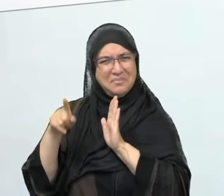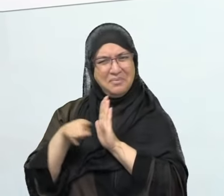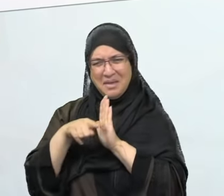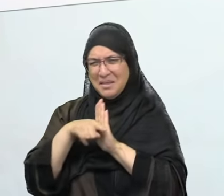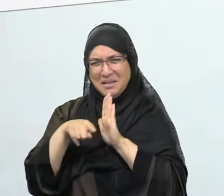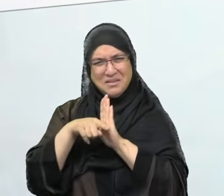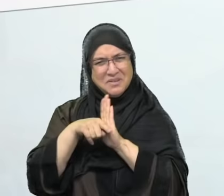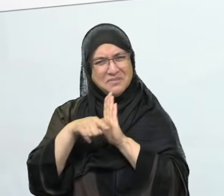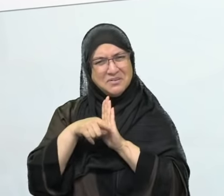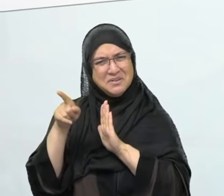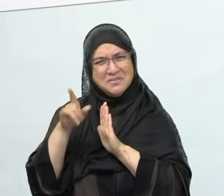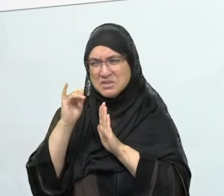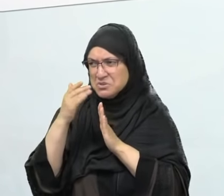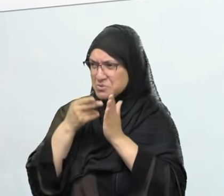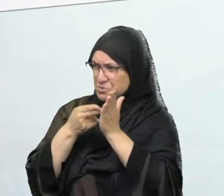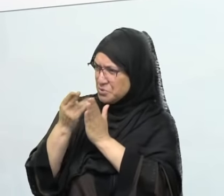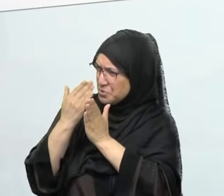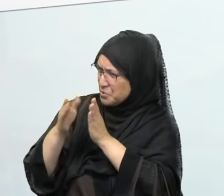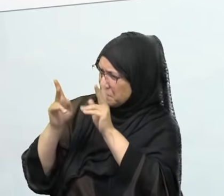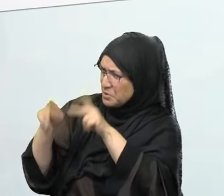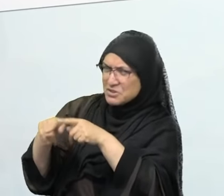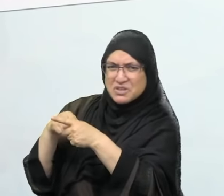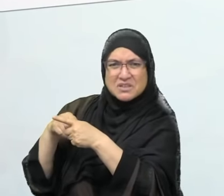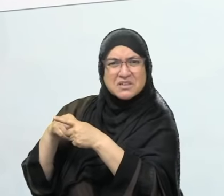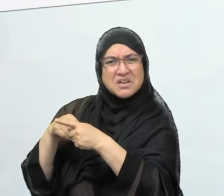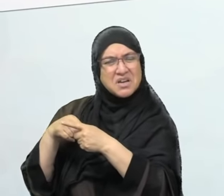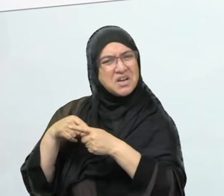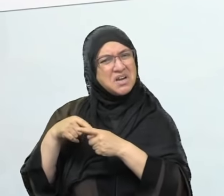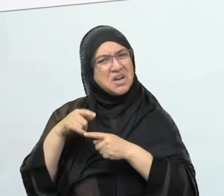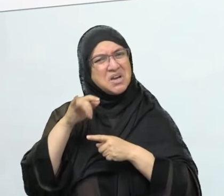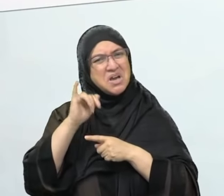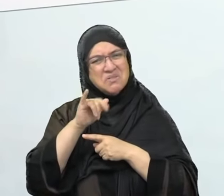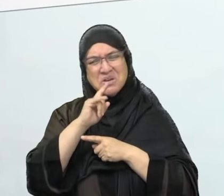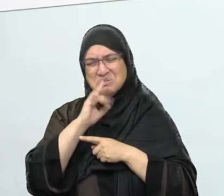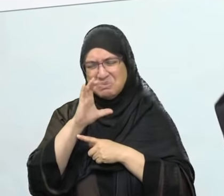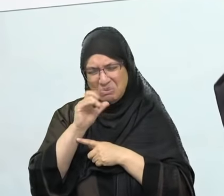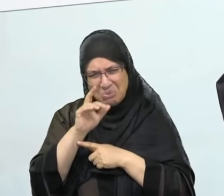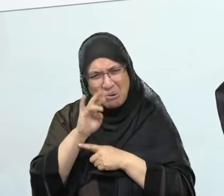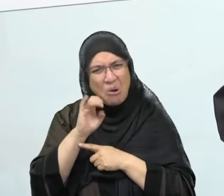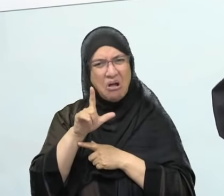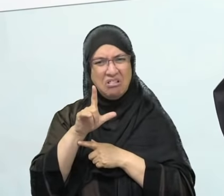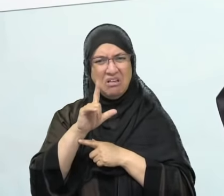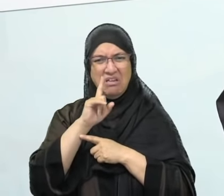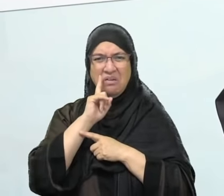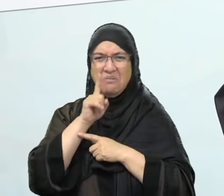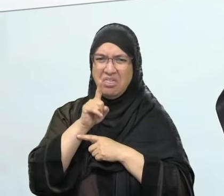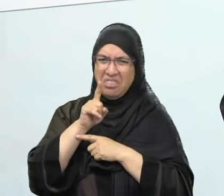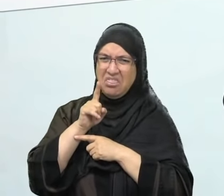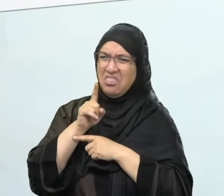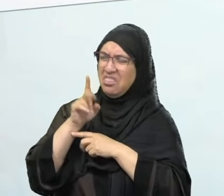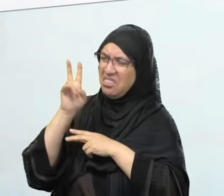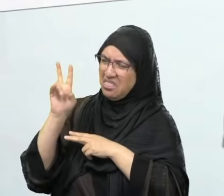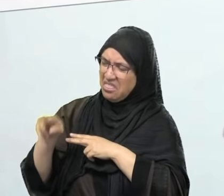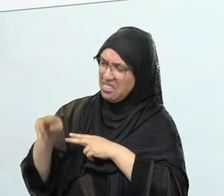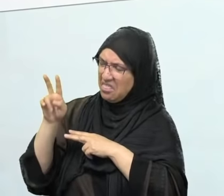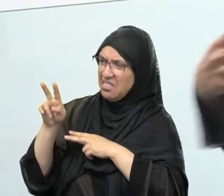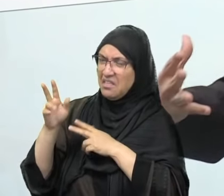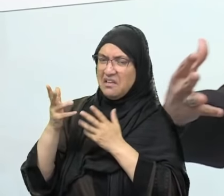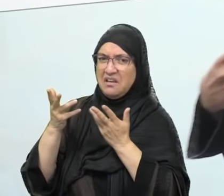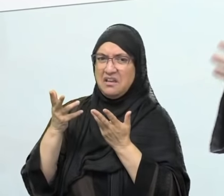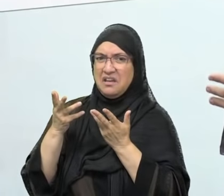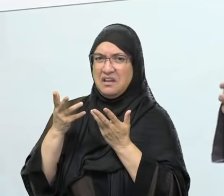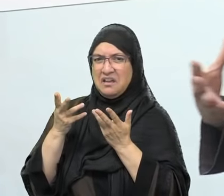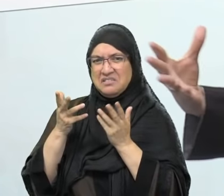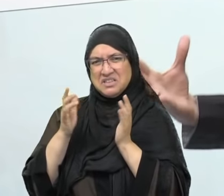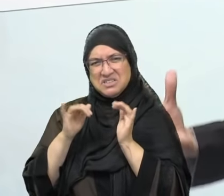so you say something super cruel to your spouse, demeaning. That's how I feel. This isn't in the name of communication and counseling and building and